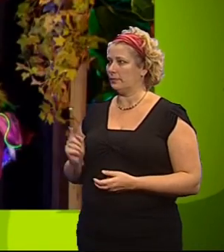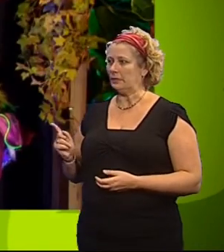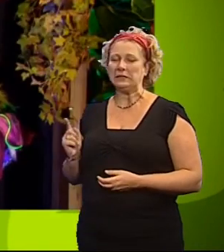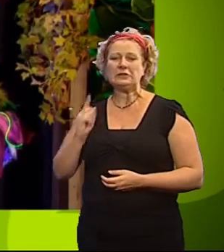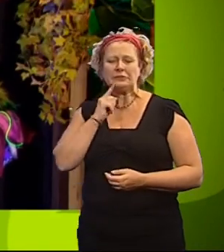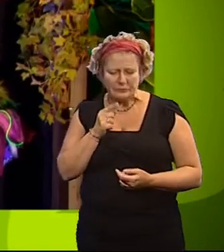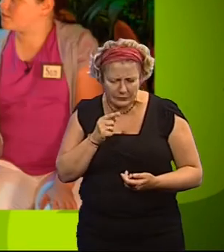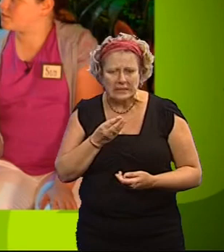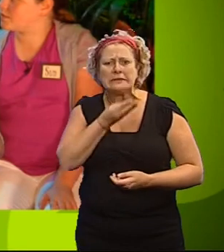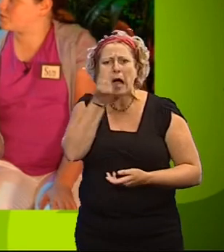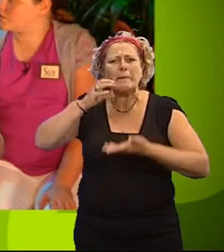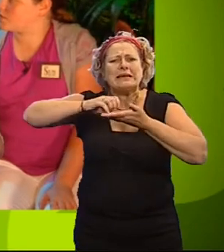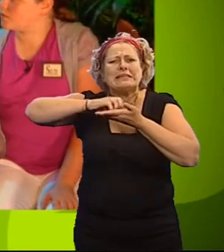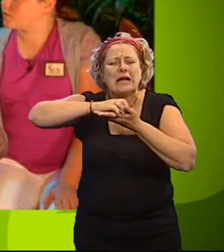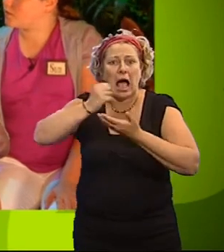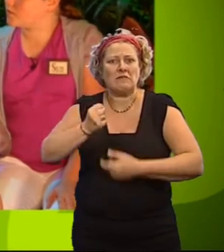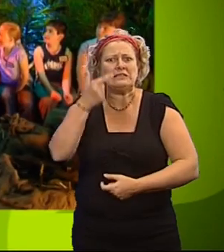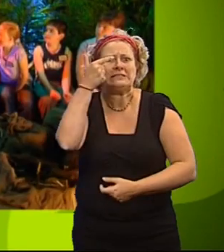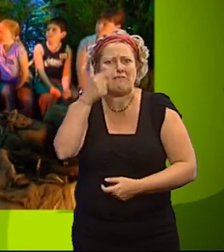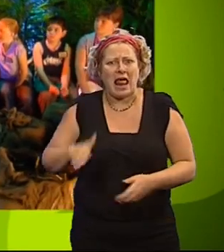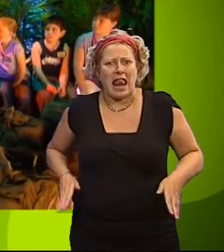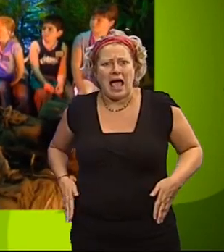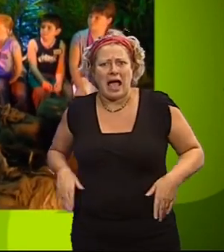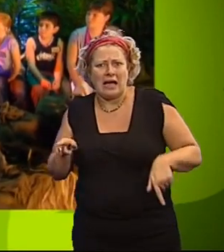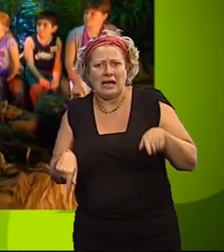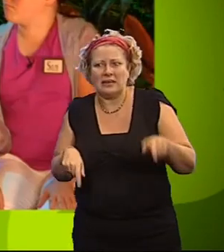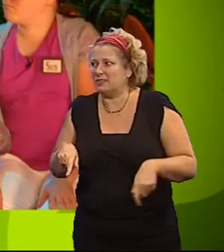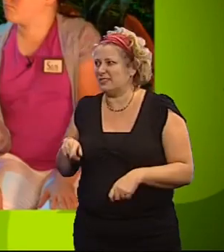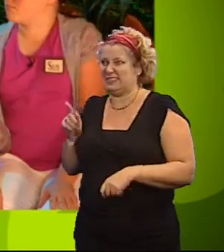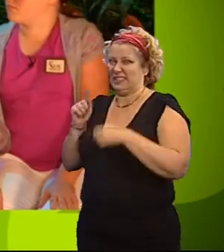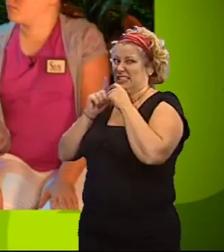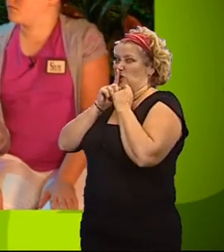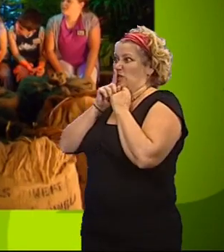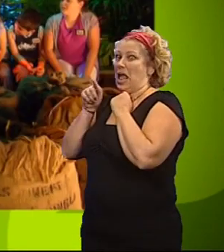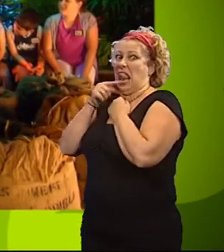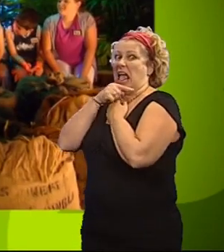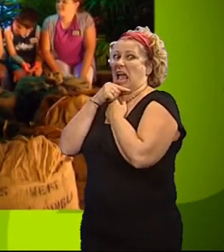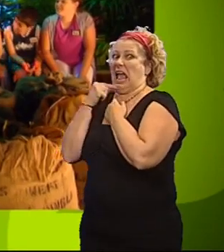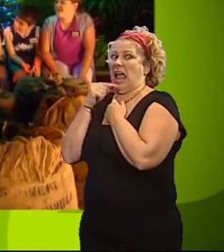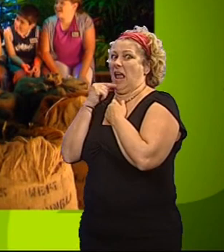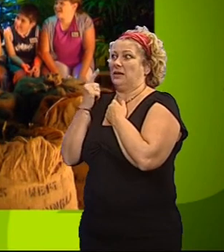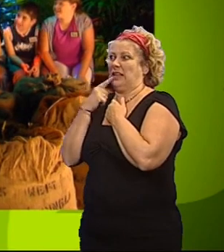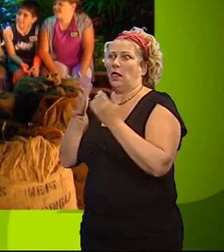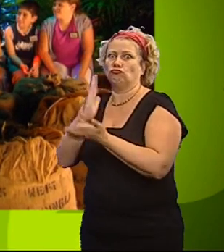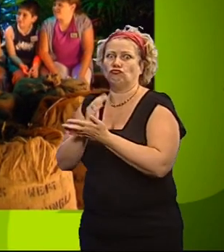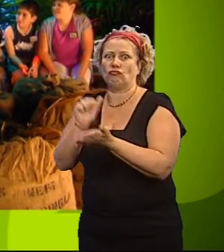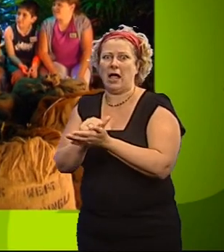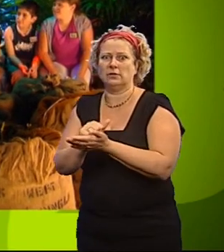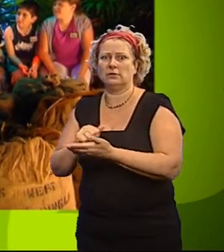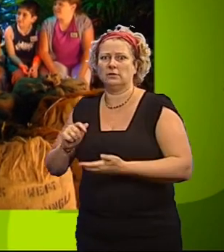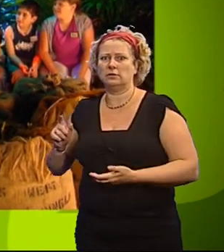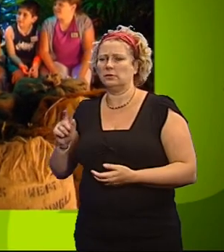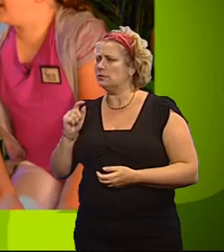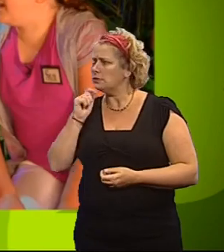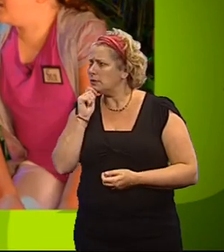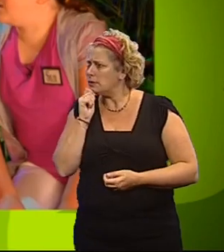some insects have seven legs. It's a lie. Convince them it's true, Isabel. It's a lie. A lie?